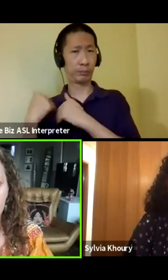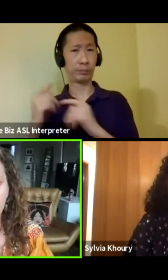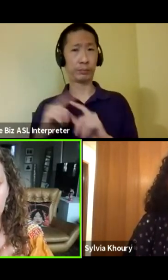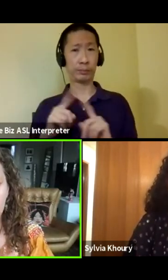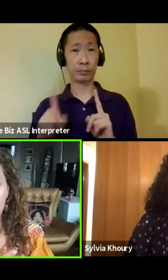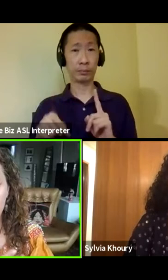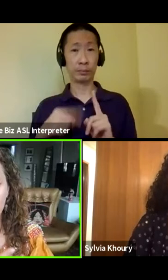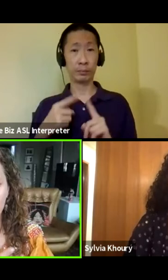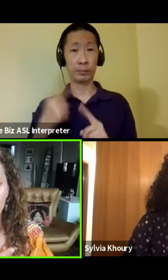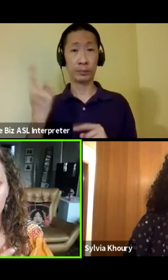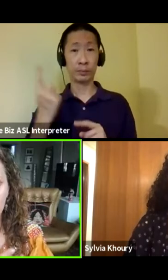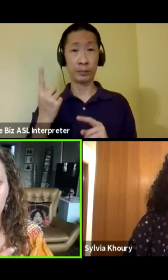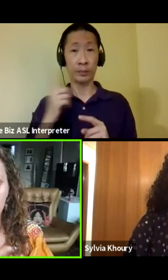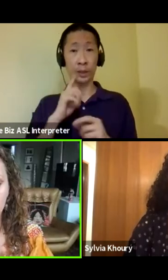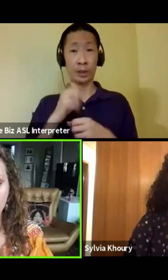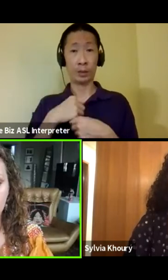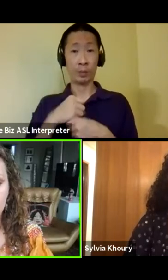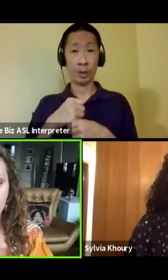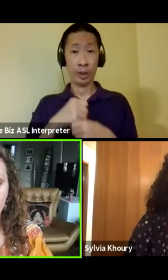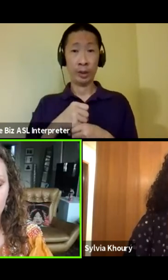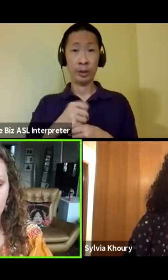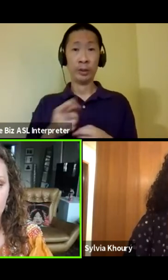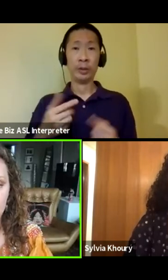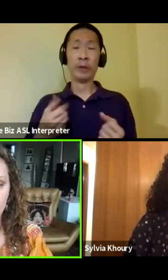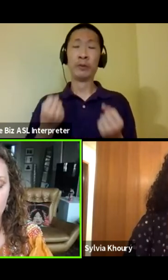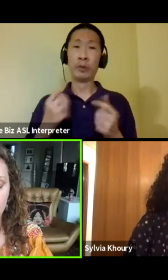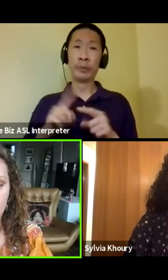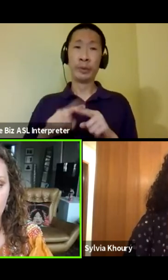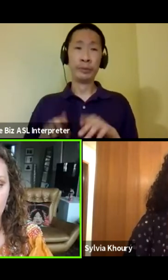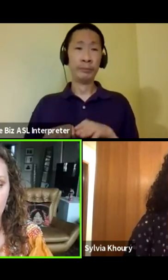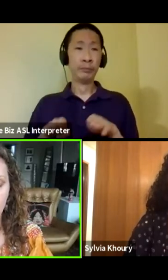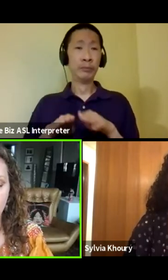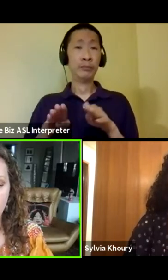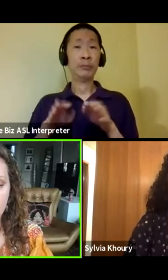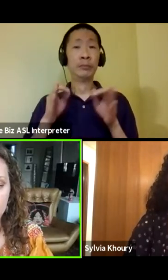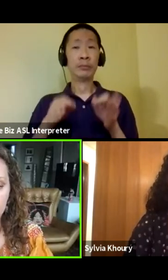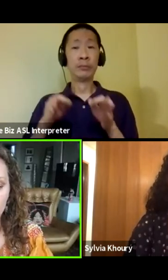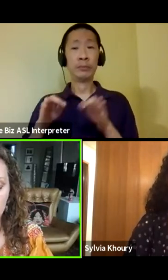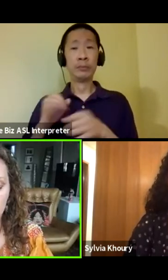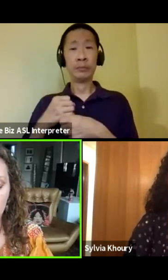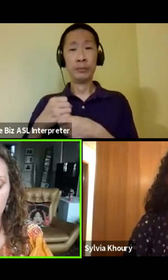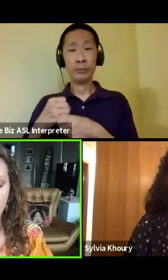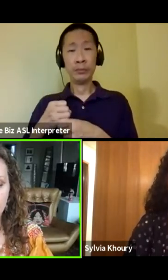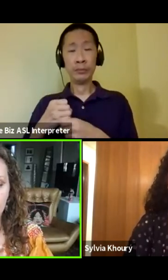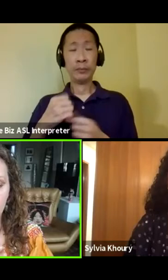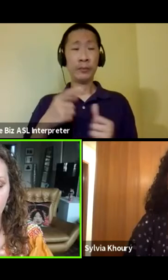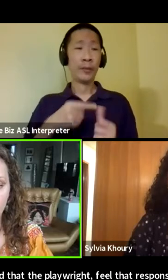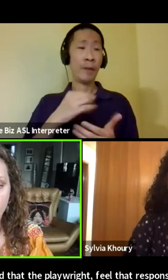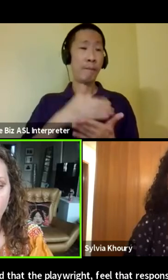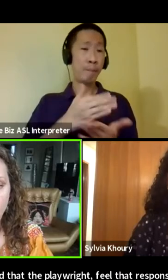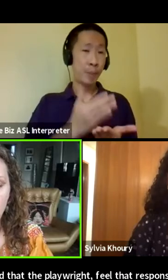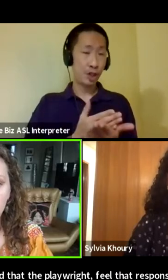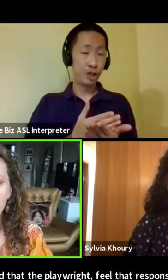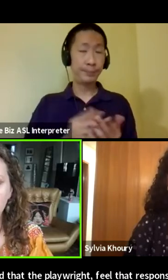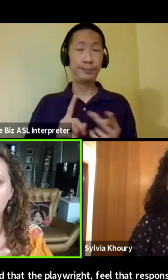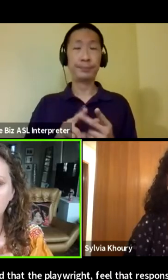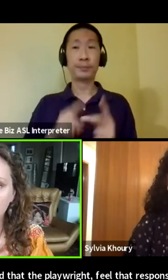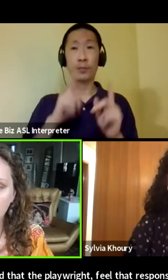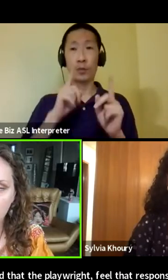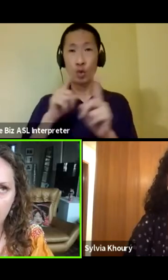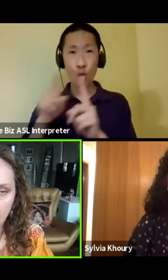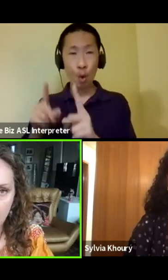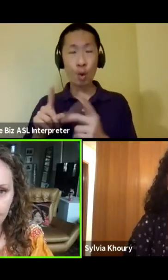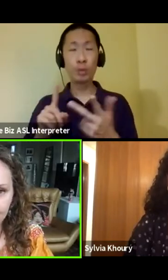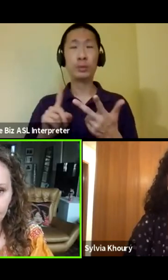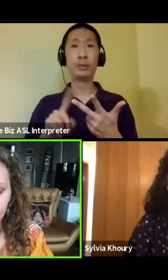when something gets produced, there are so many levels of decision-making and, um, budgeting and goals and,